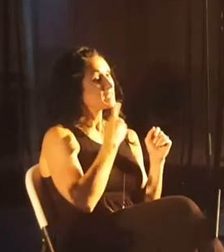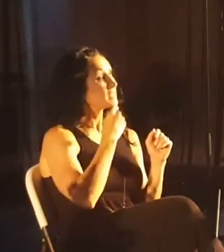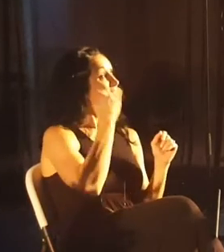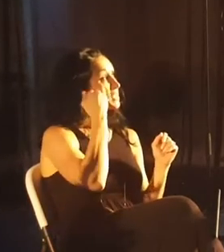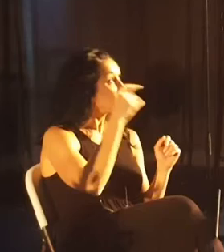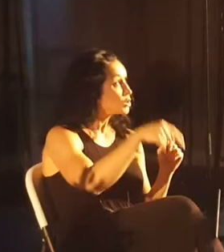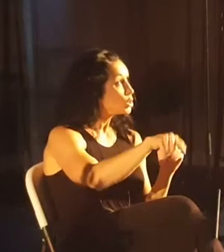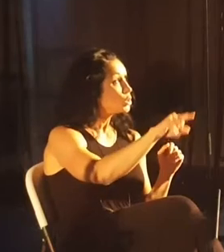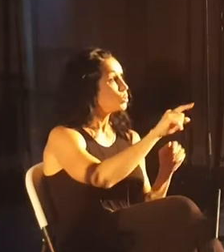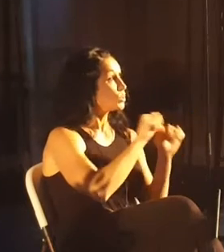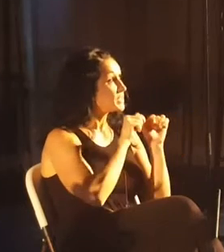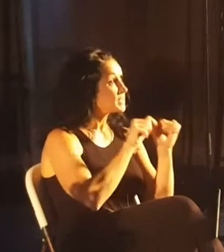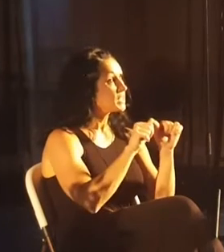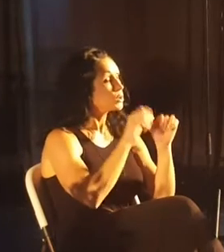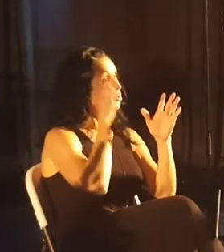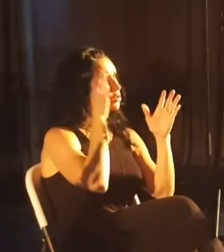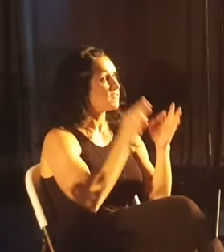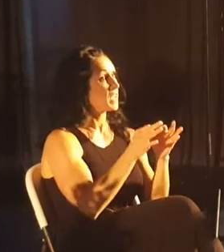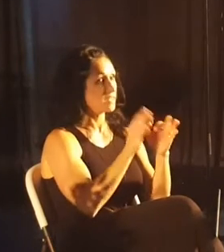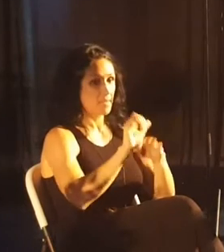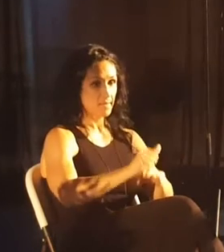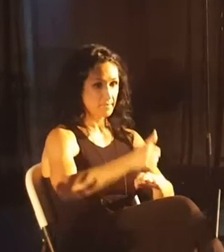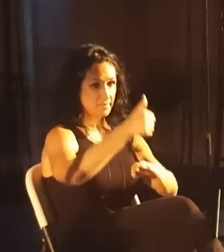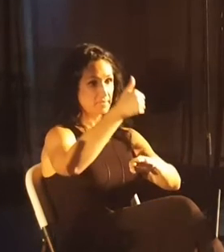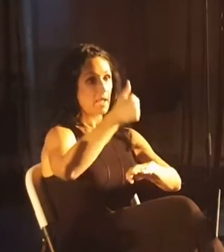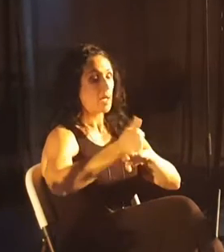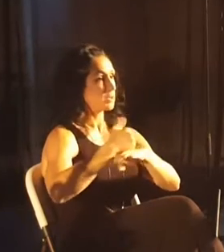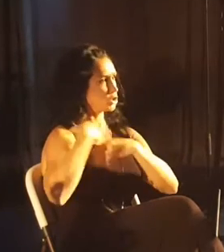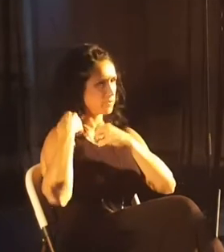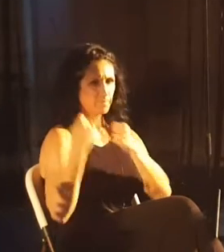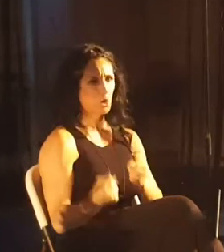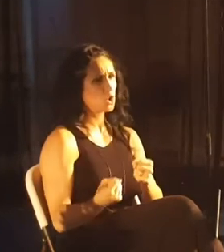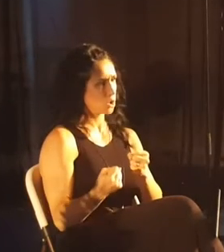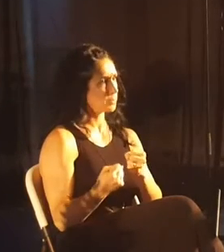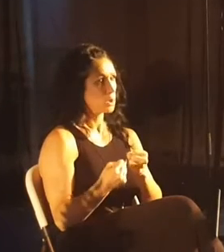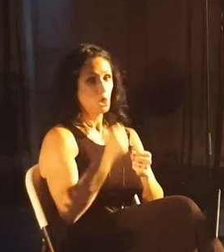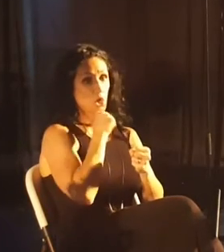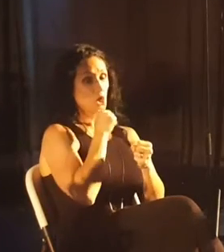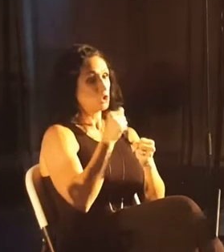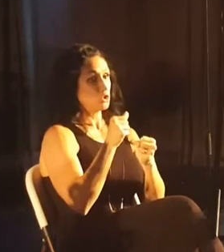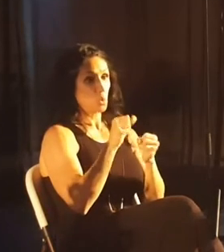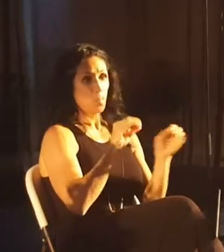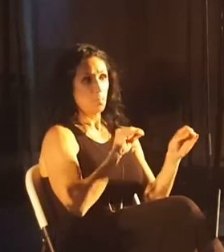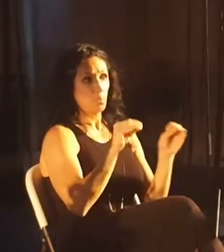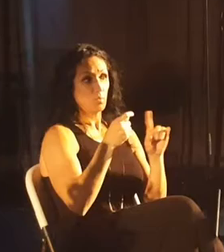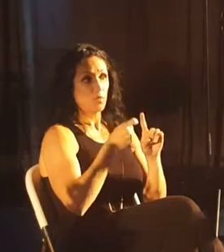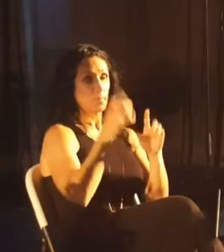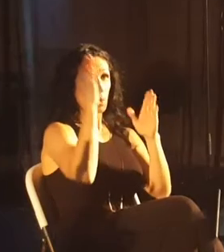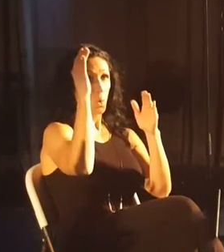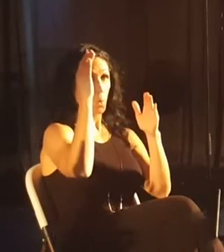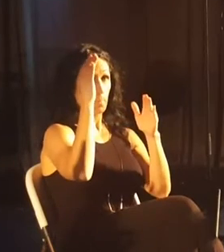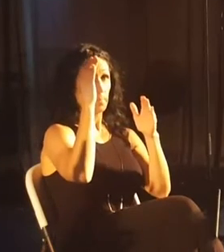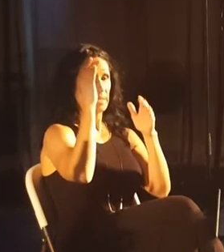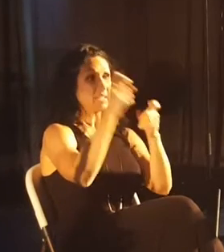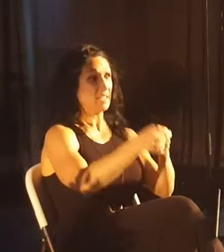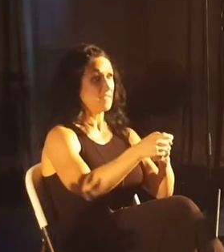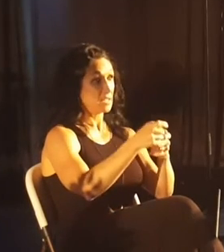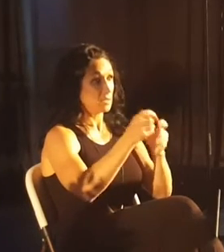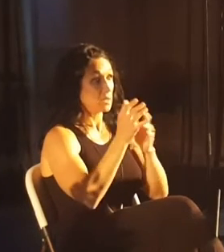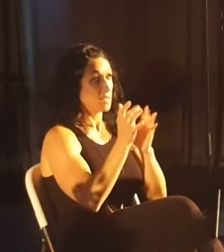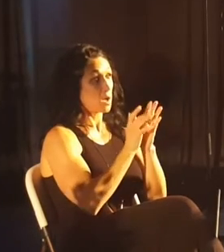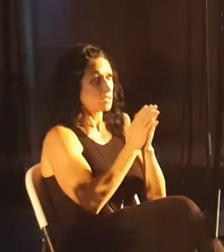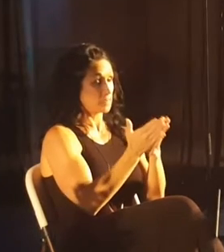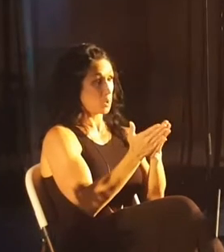if you continue in your faith, establish and firm and do not move from the hope held out in the gospel.